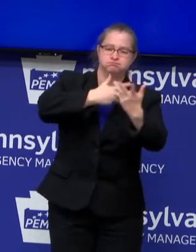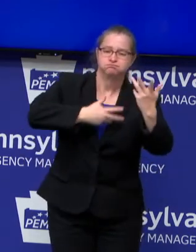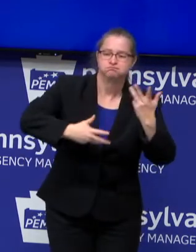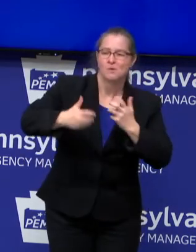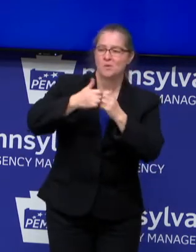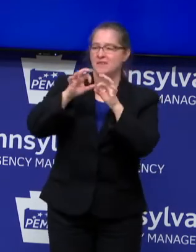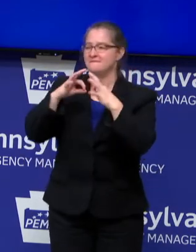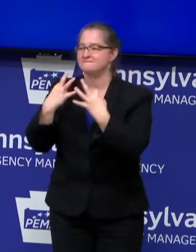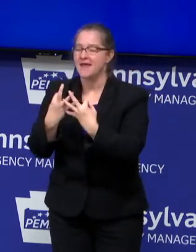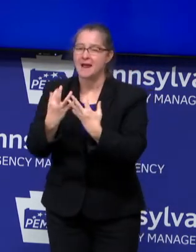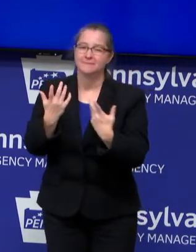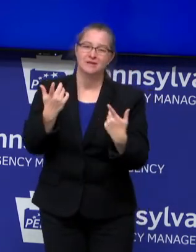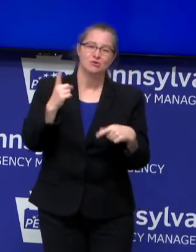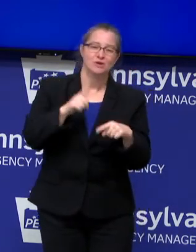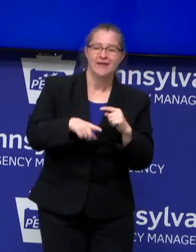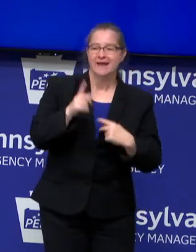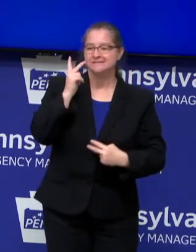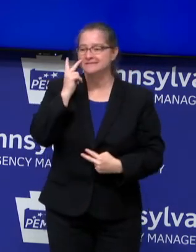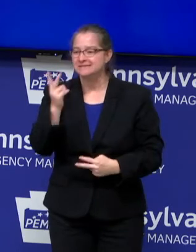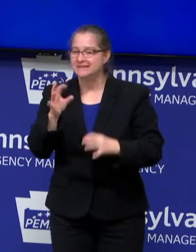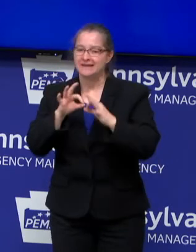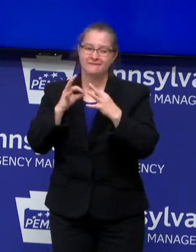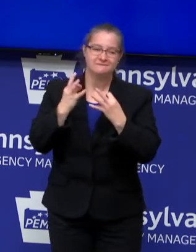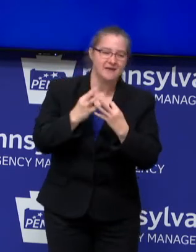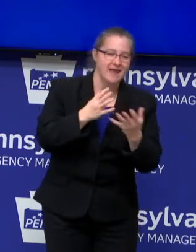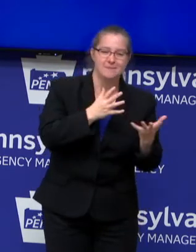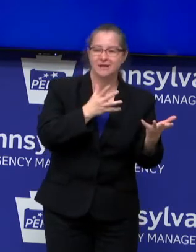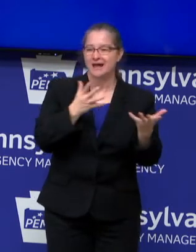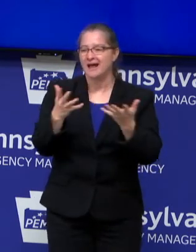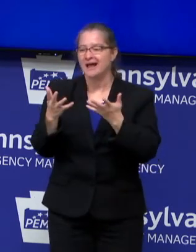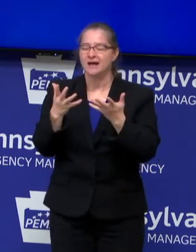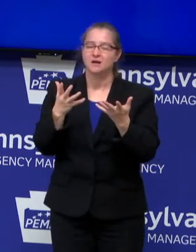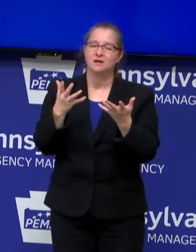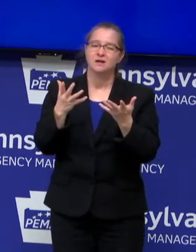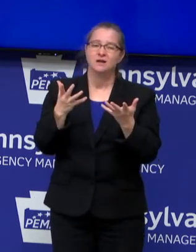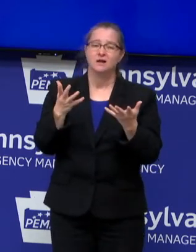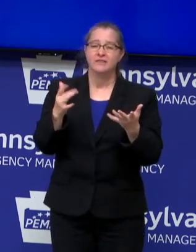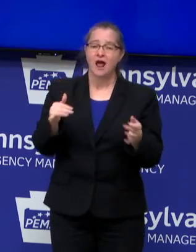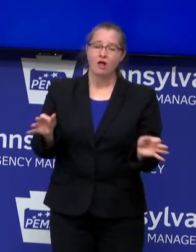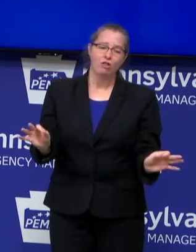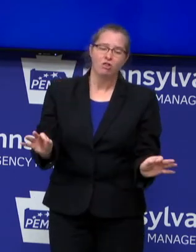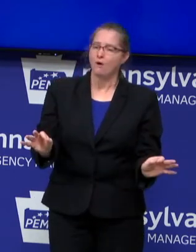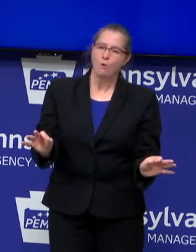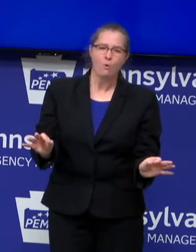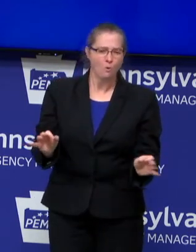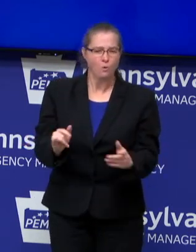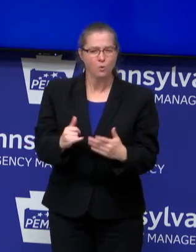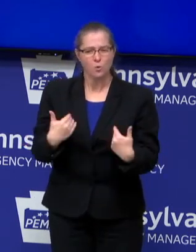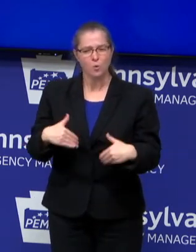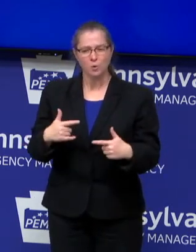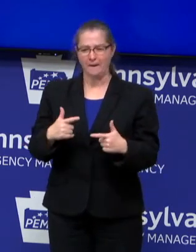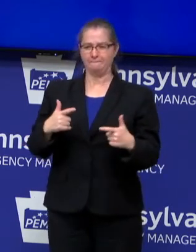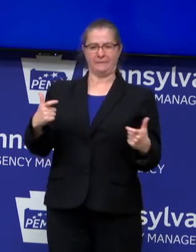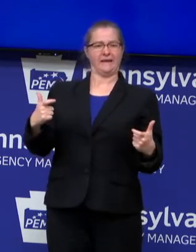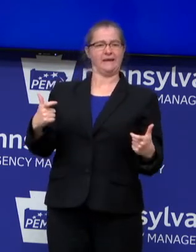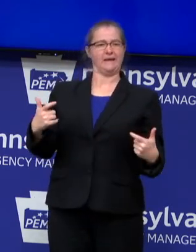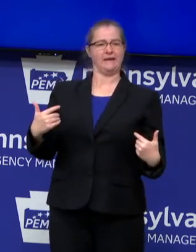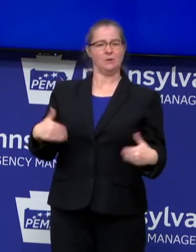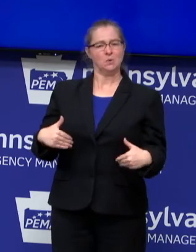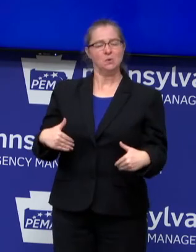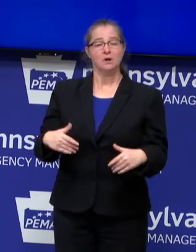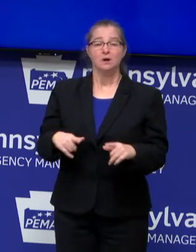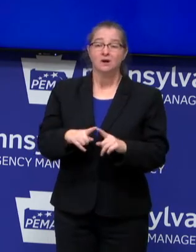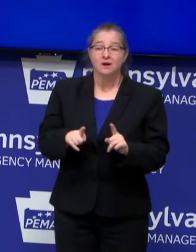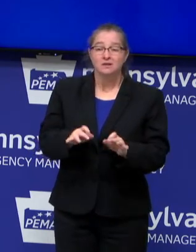You when you're not able to see members of your family, that is not a small thing. That's a big thing. But we need to stay